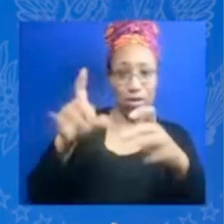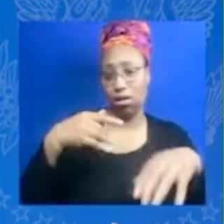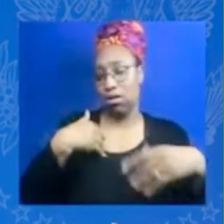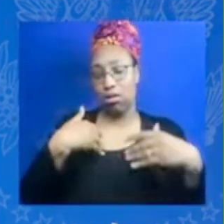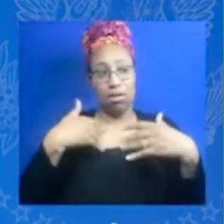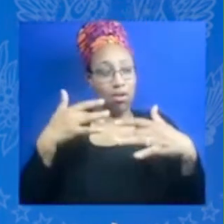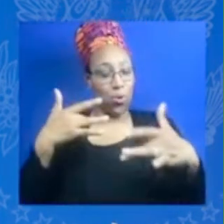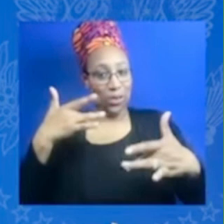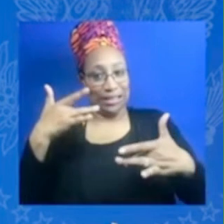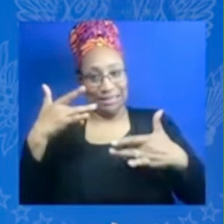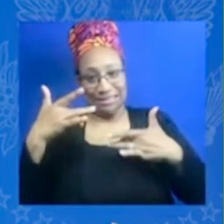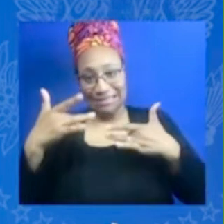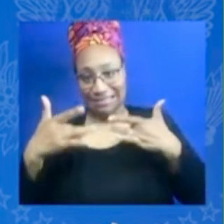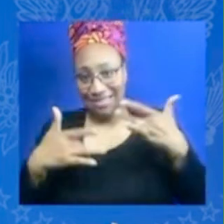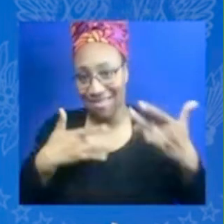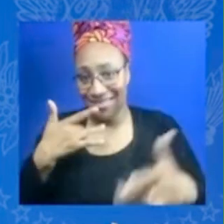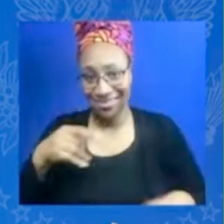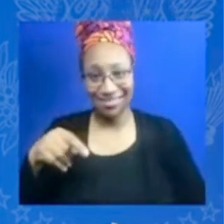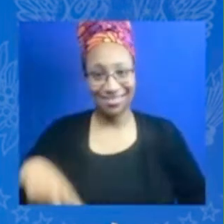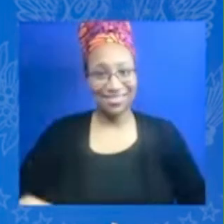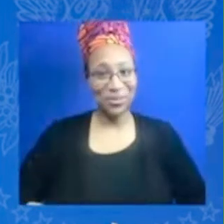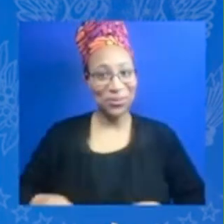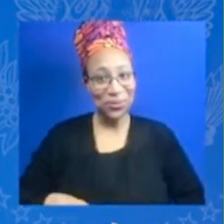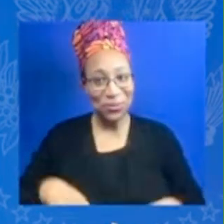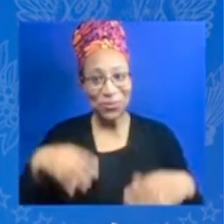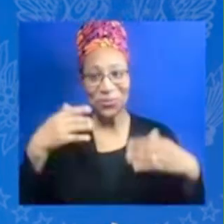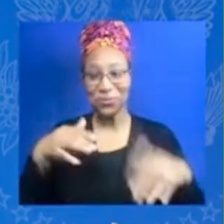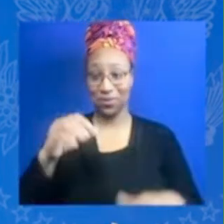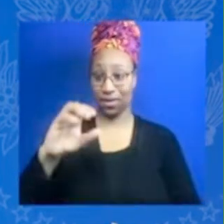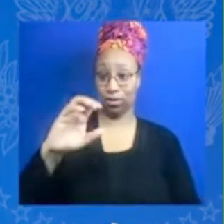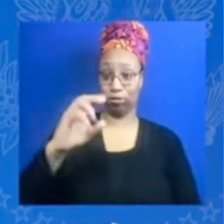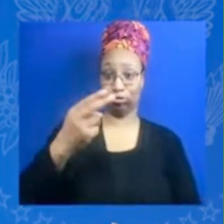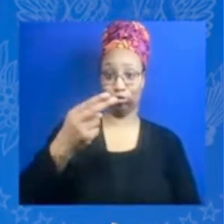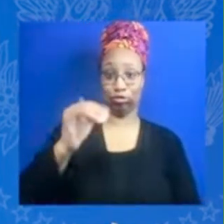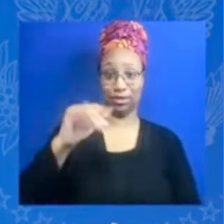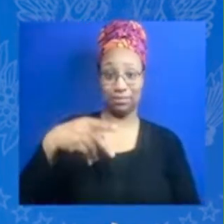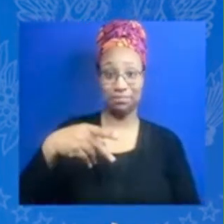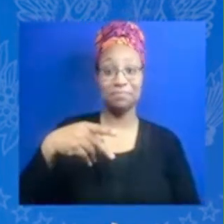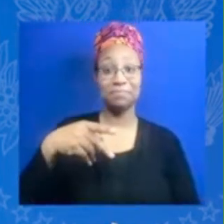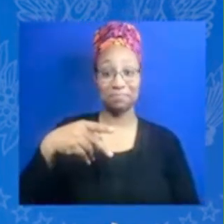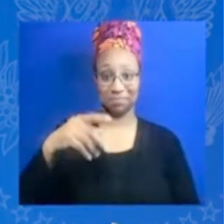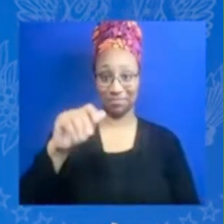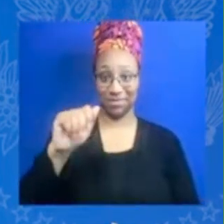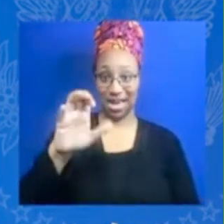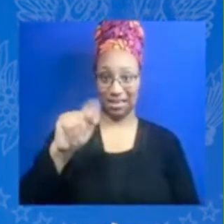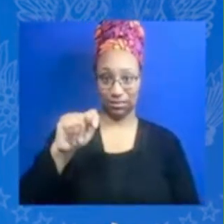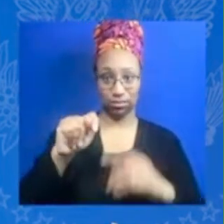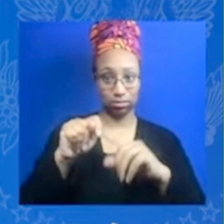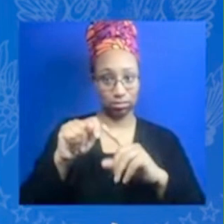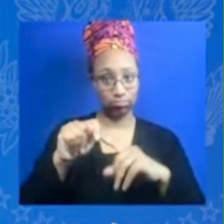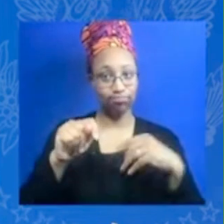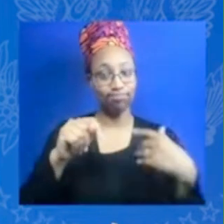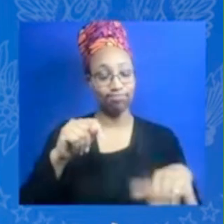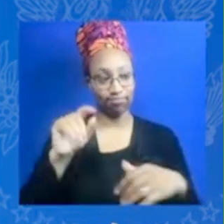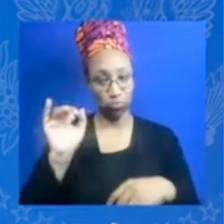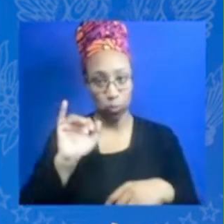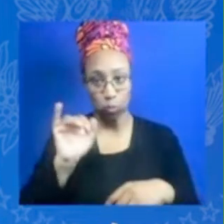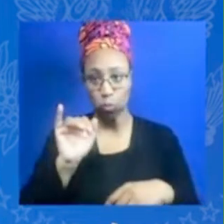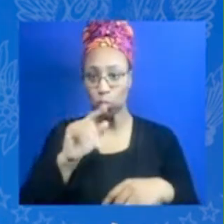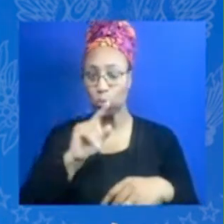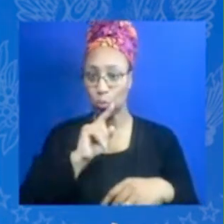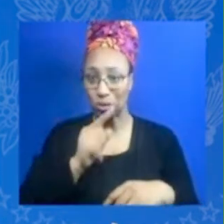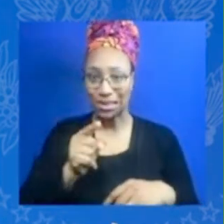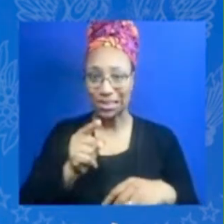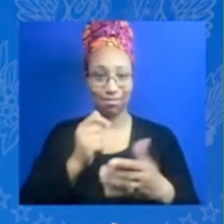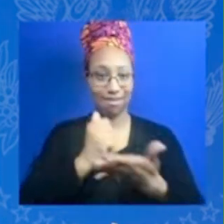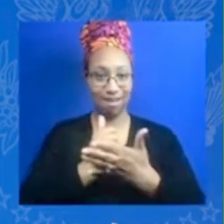for quite some time we were really really challenged with not being able to get microchips for our production and we